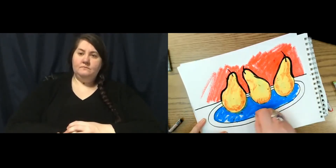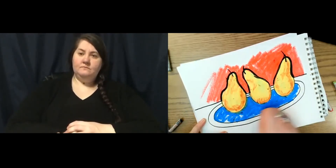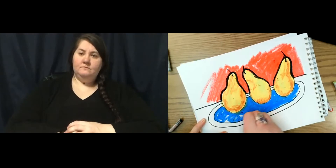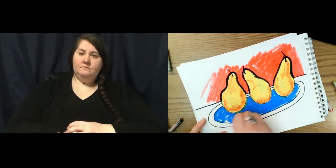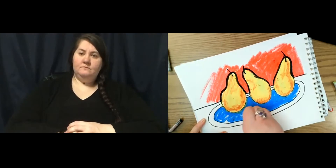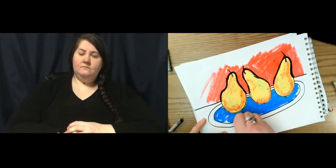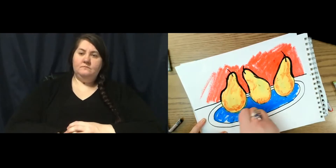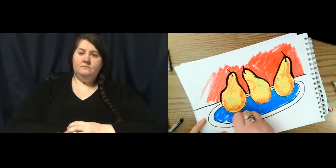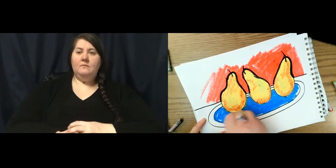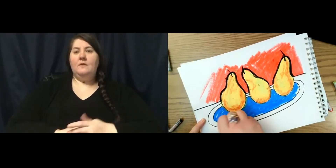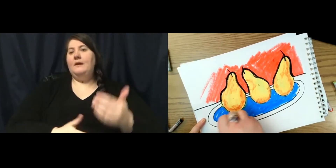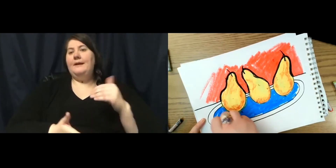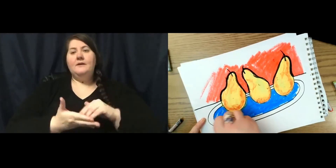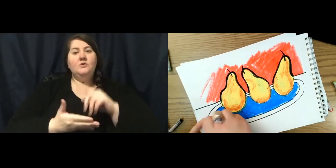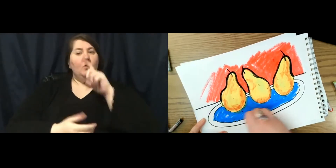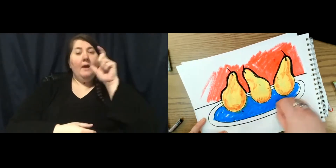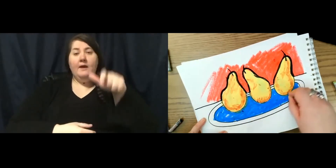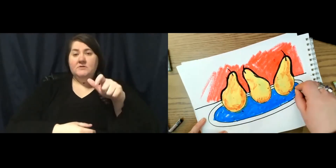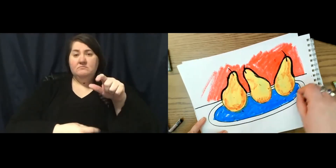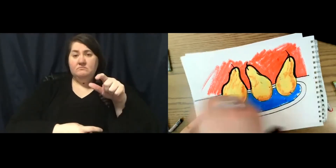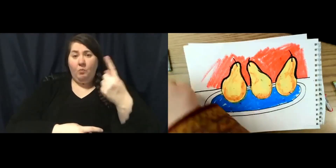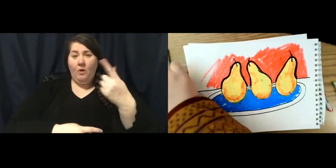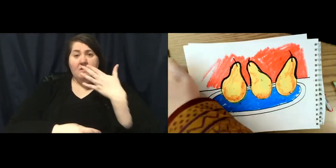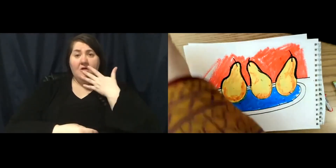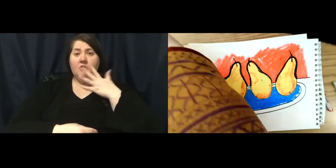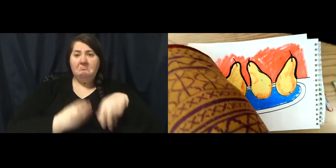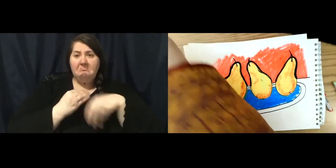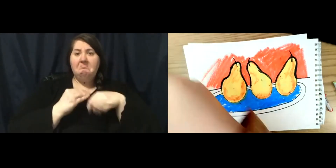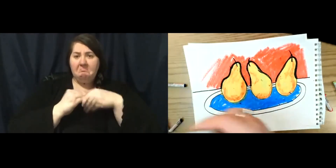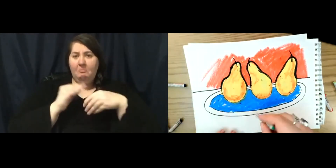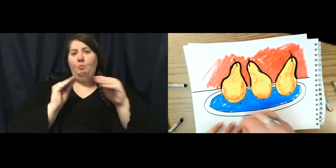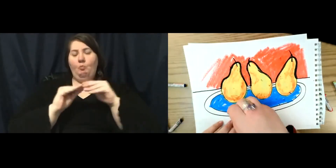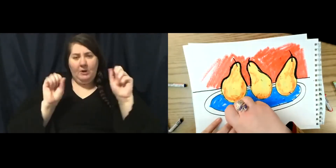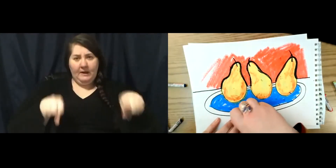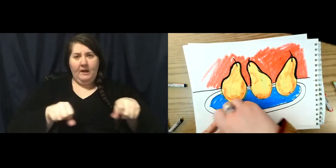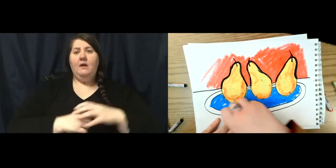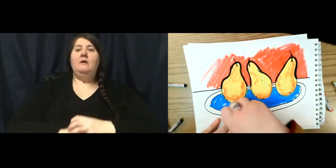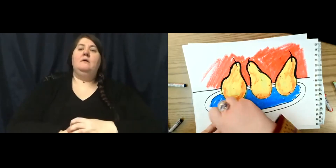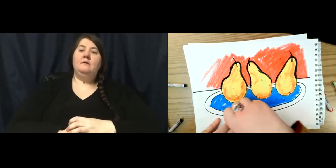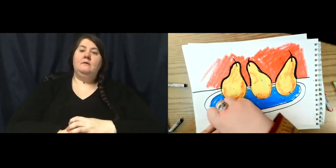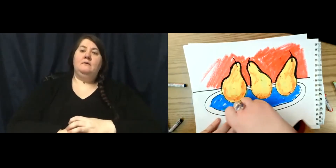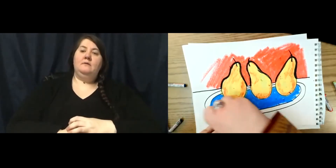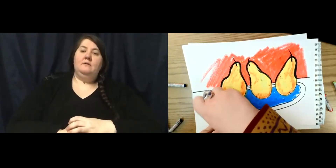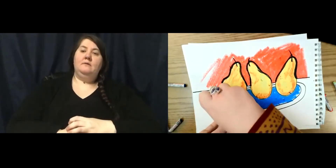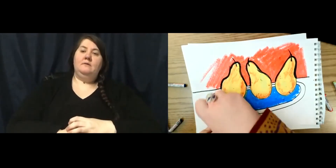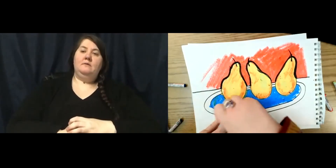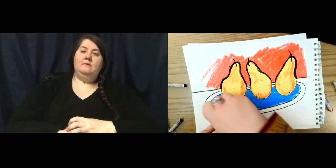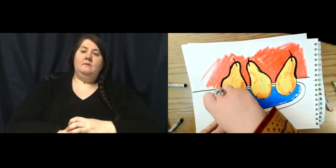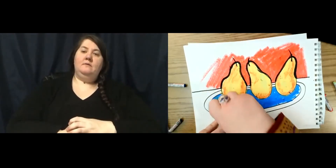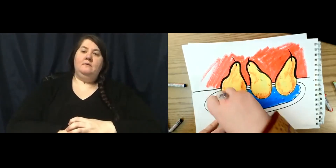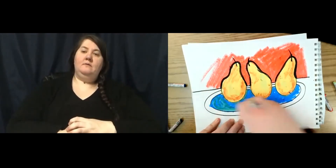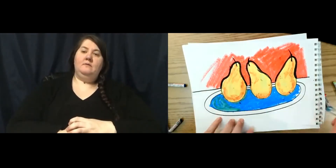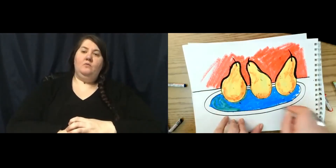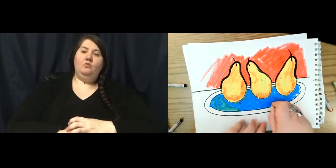Again, you don't have to just stick with one color. You can add more colors to it. So I think on this plate, I'm going to add a little bit of